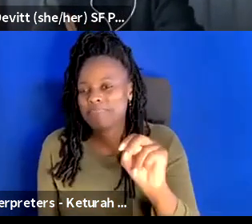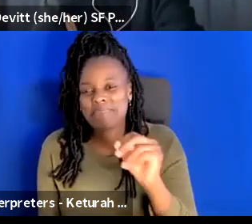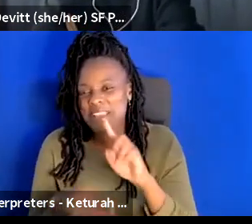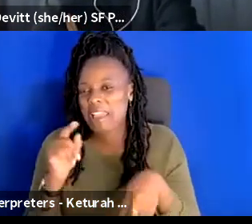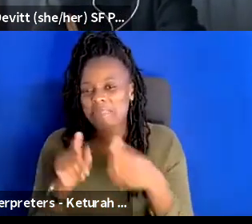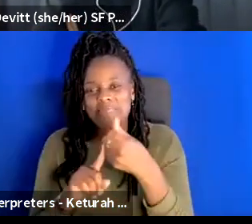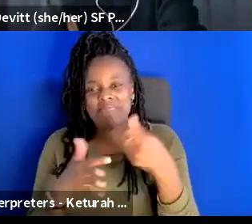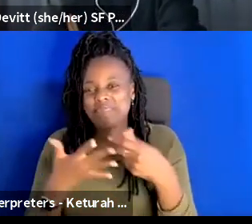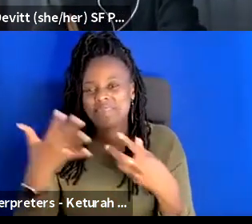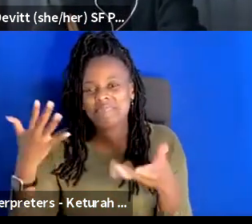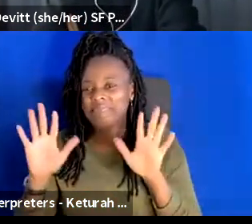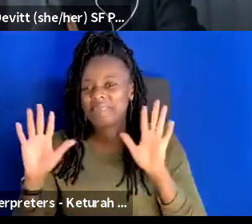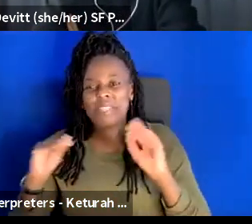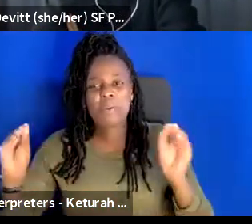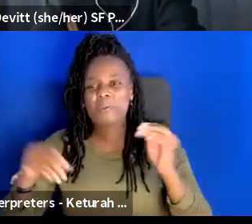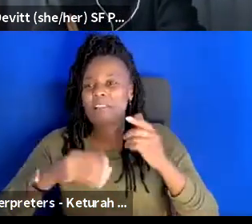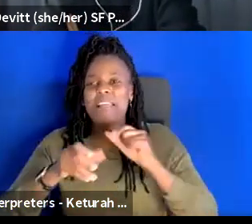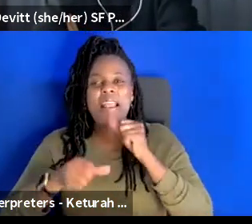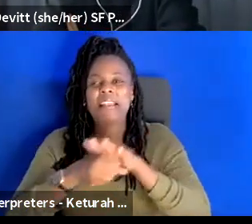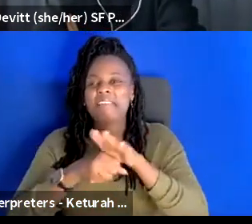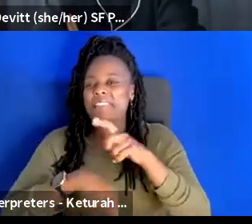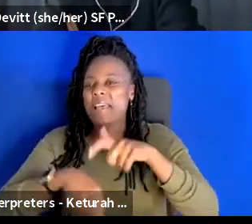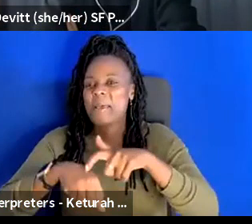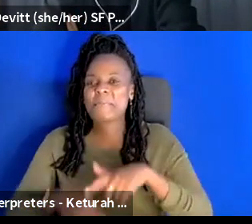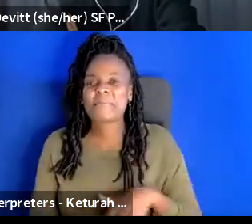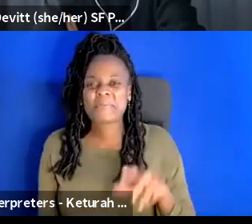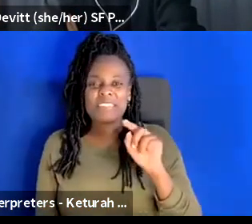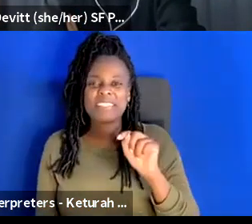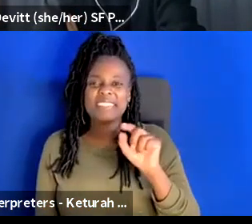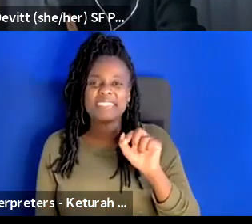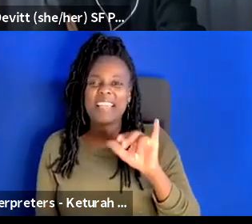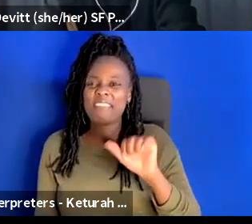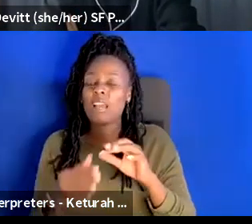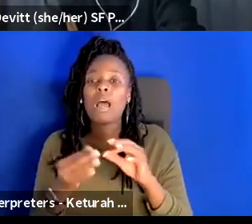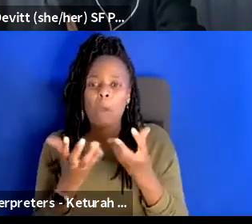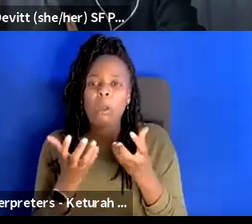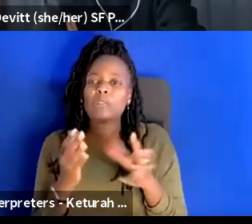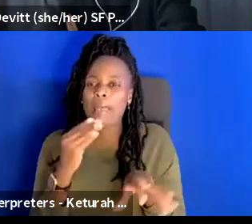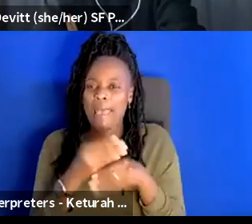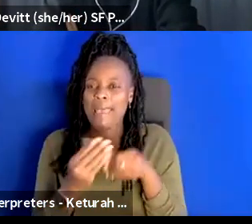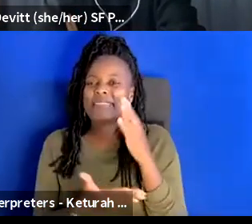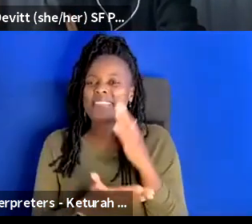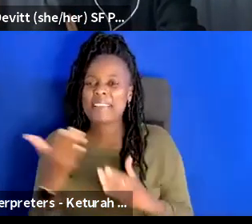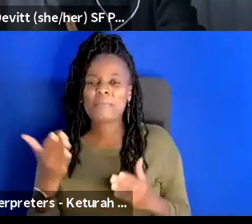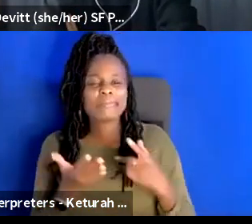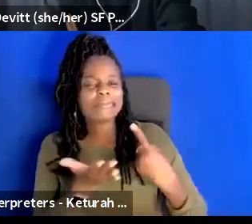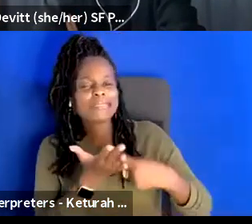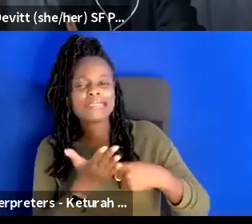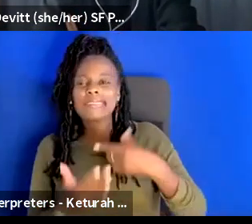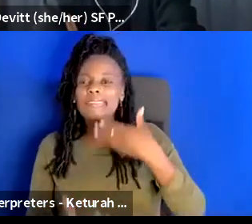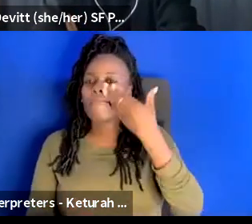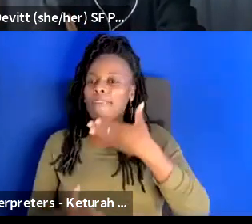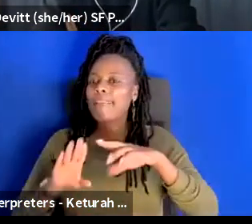may I may I may I chime in I a couple additional when we're talking front of house um